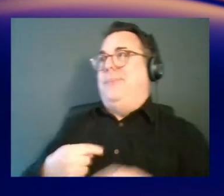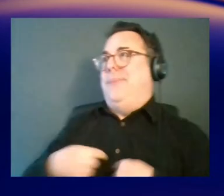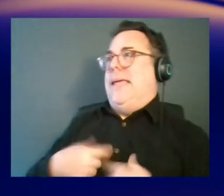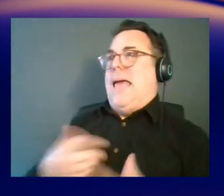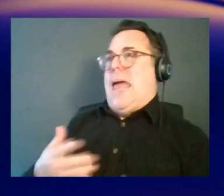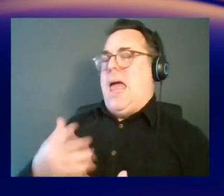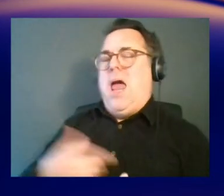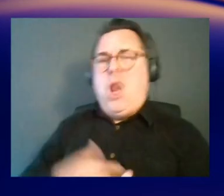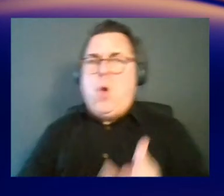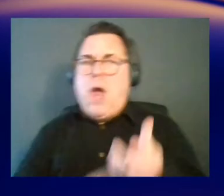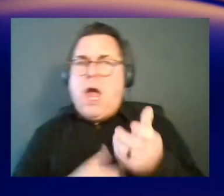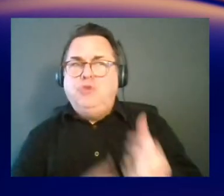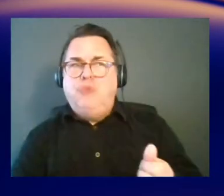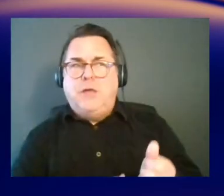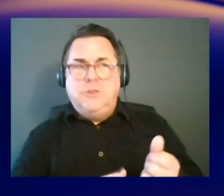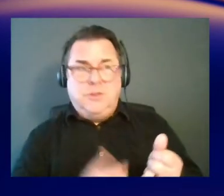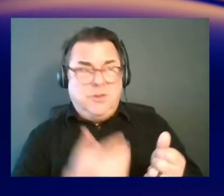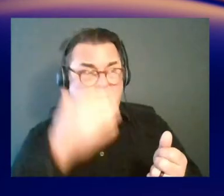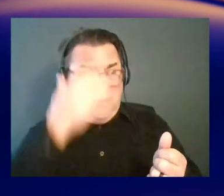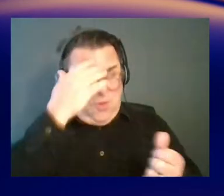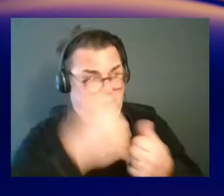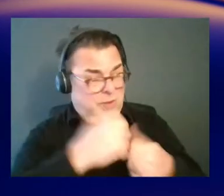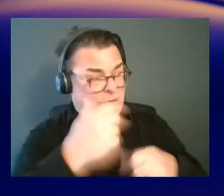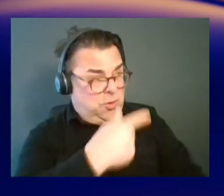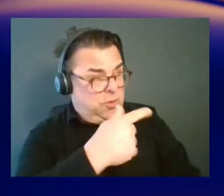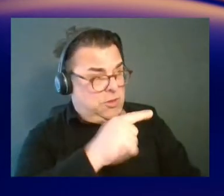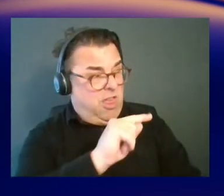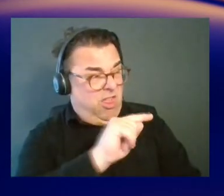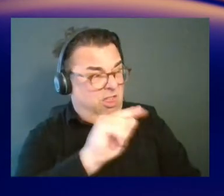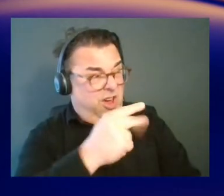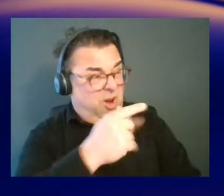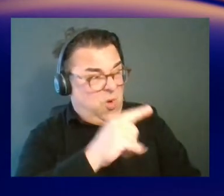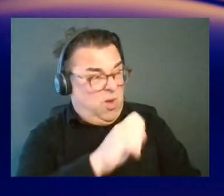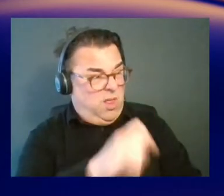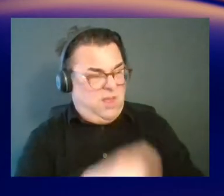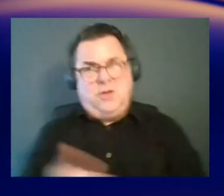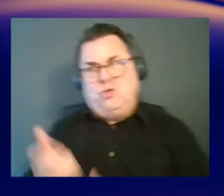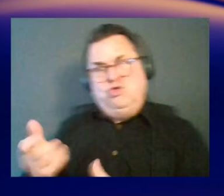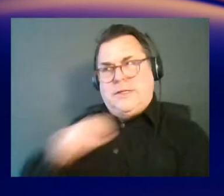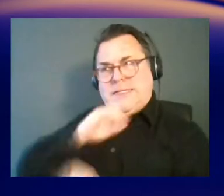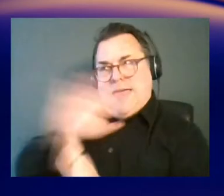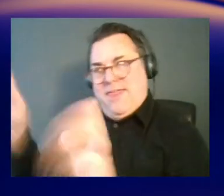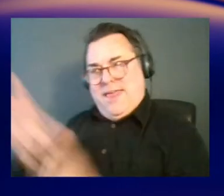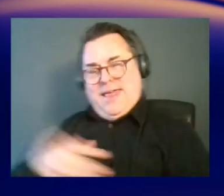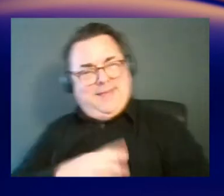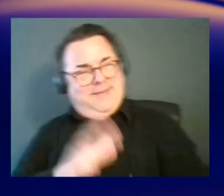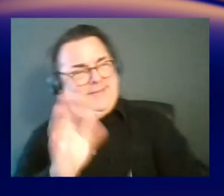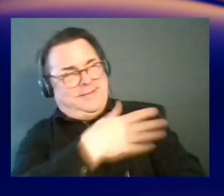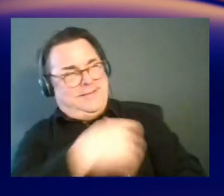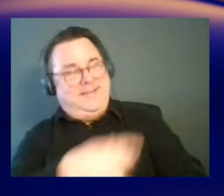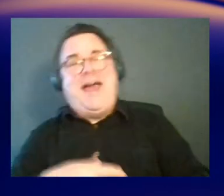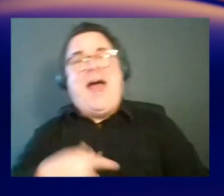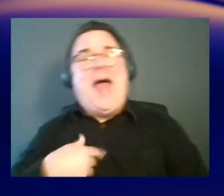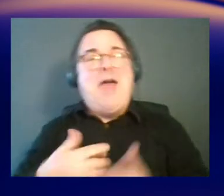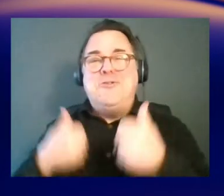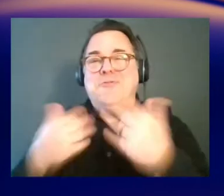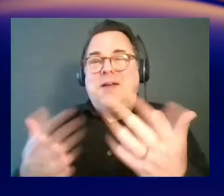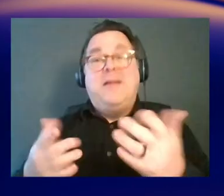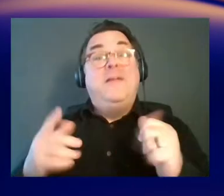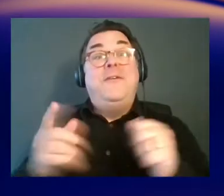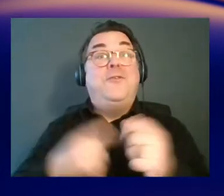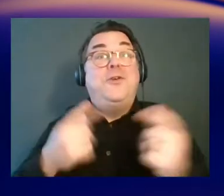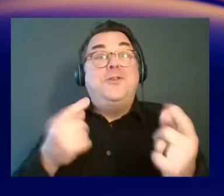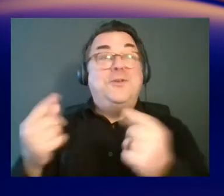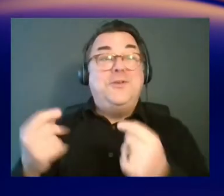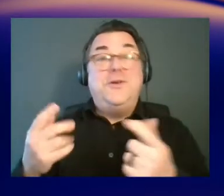trust that you can utilize the Google. I wouldn't trust anything. So what I'd recommend is, the first thing we're going to do is